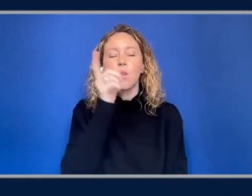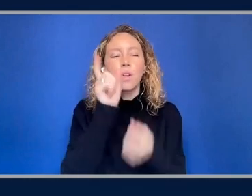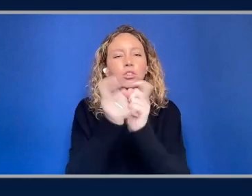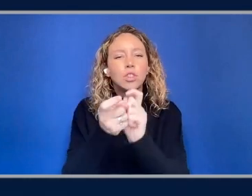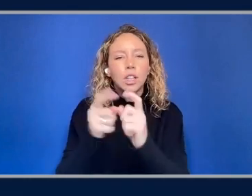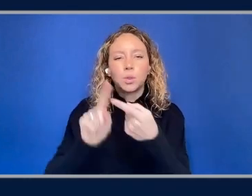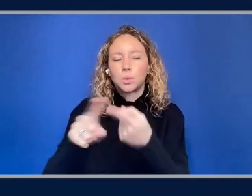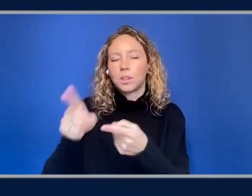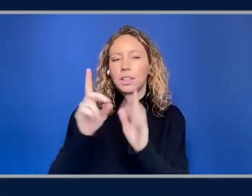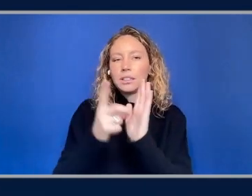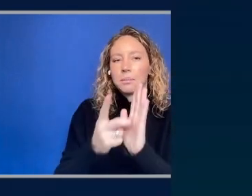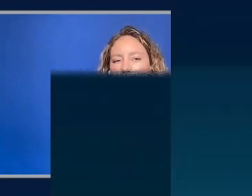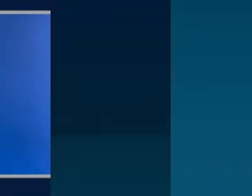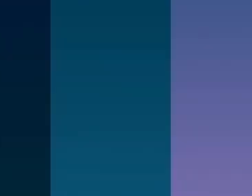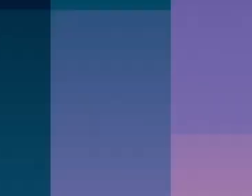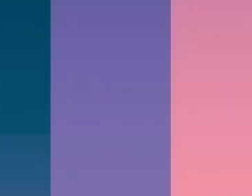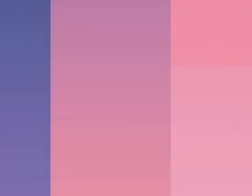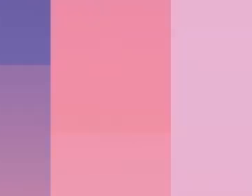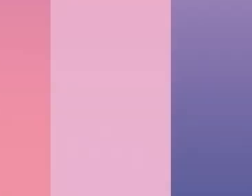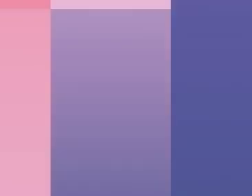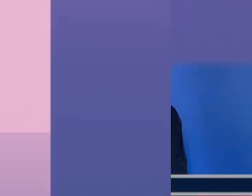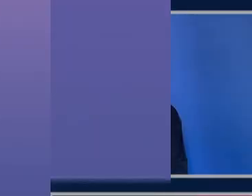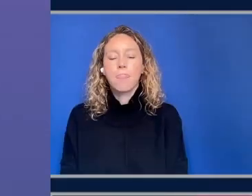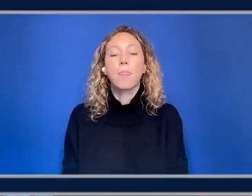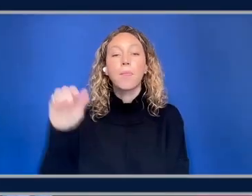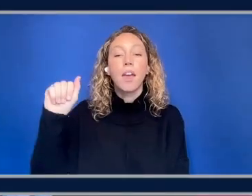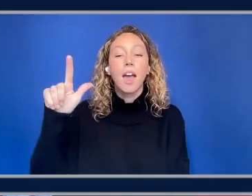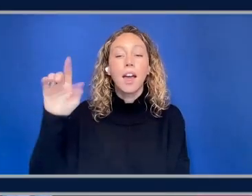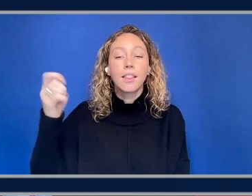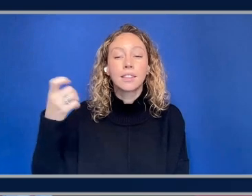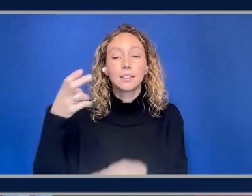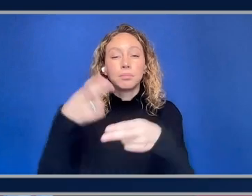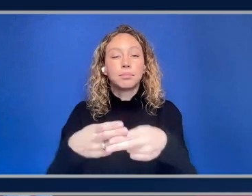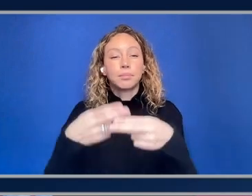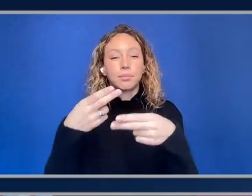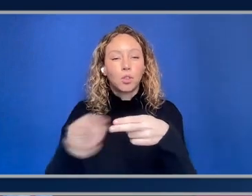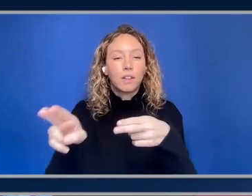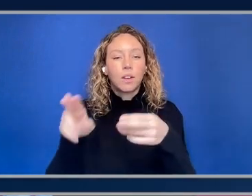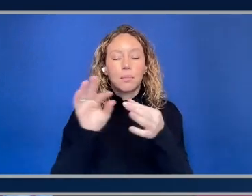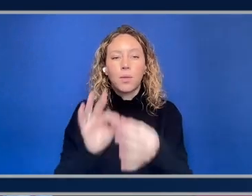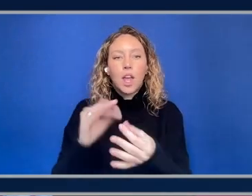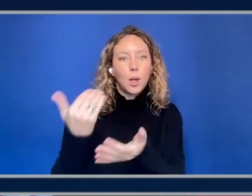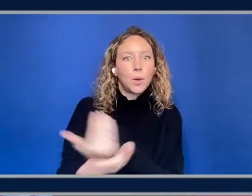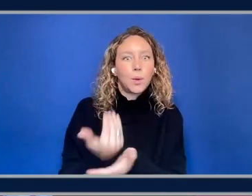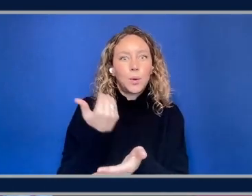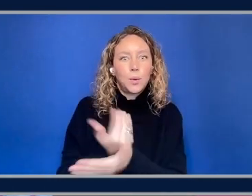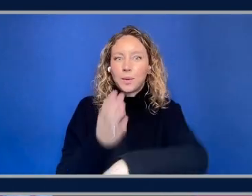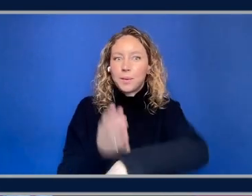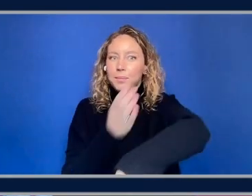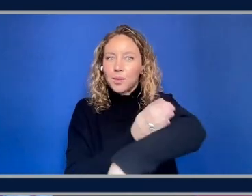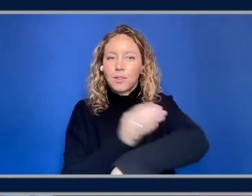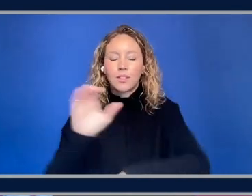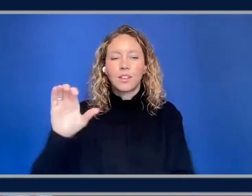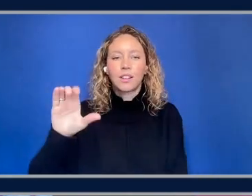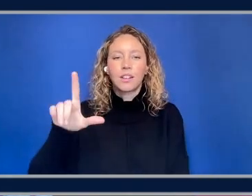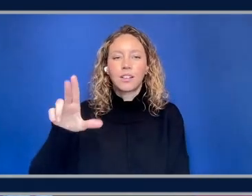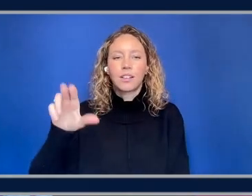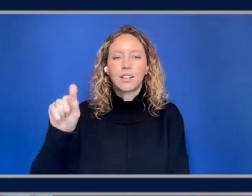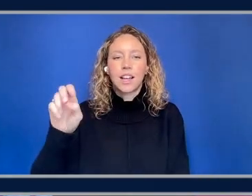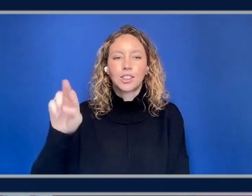and show you that. So Alex alluded to the new and improved create cluster experience. We'll just go show you what that looks like now.